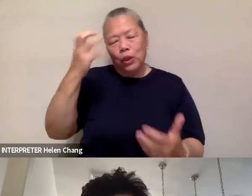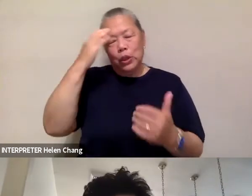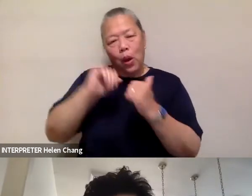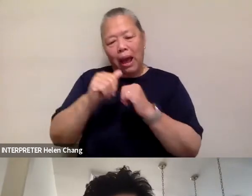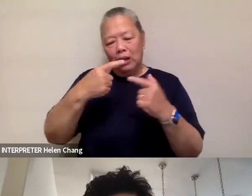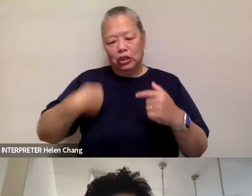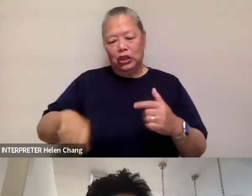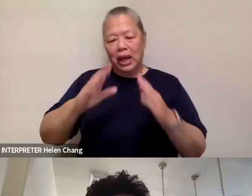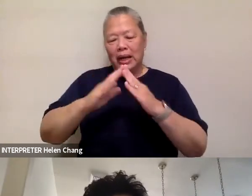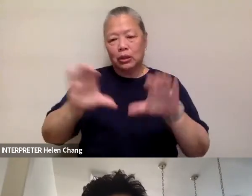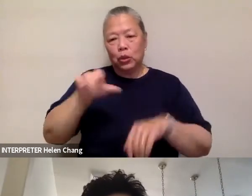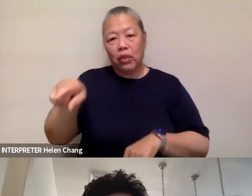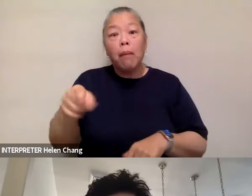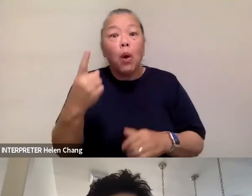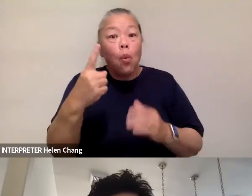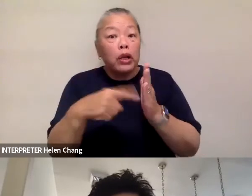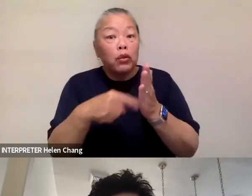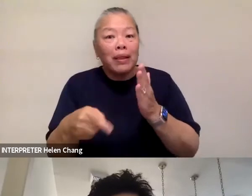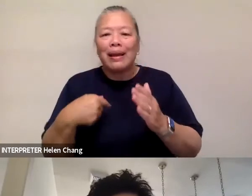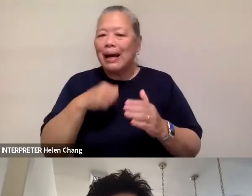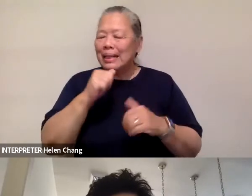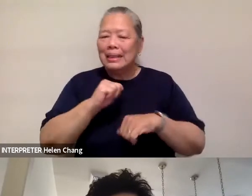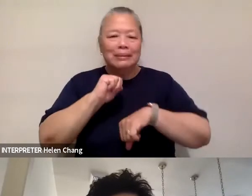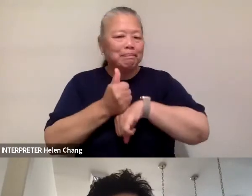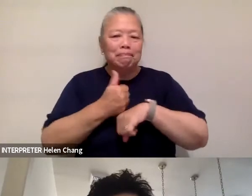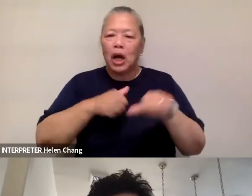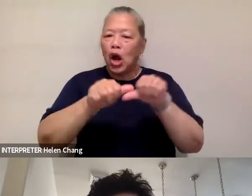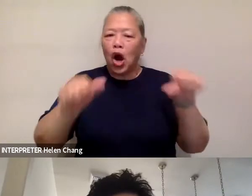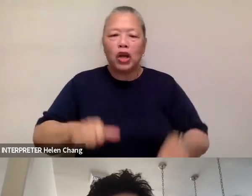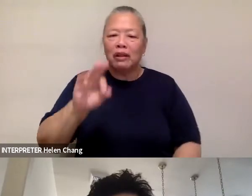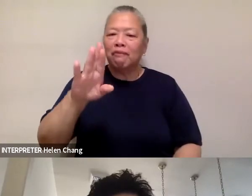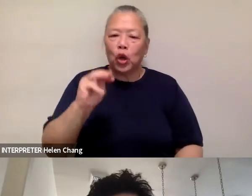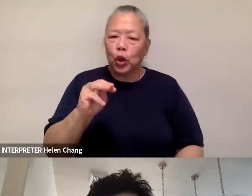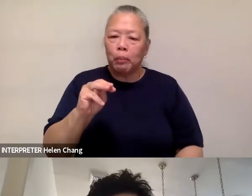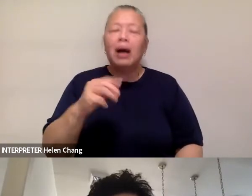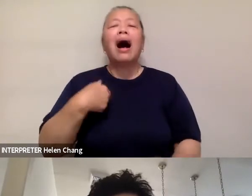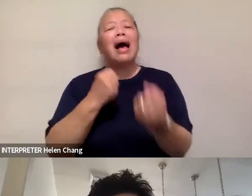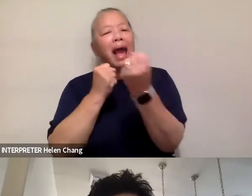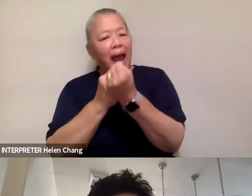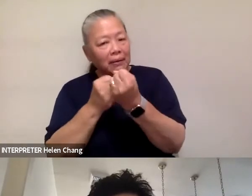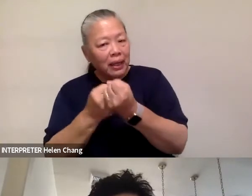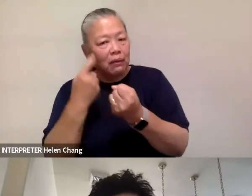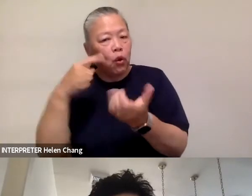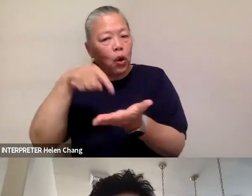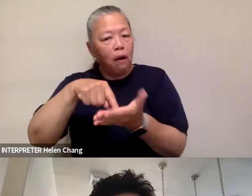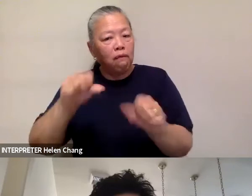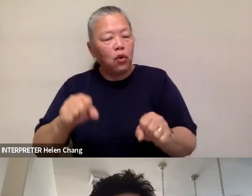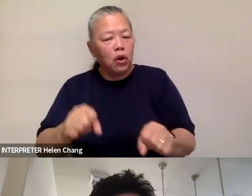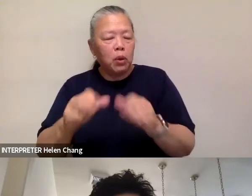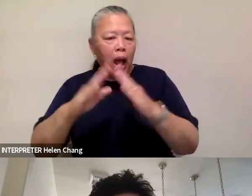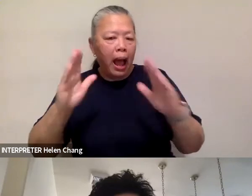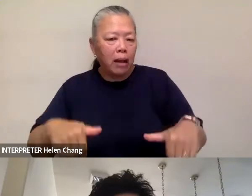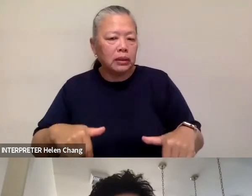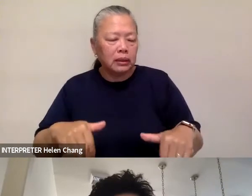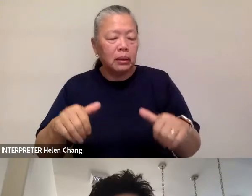But one correction, I did not start my architecture firm. I'm an advocate of affordable housing. So when my partner, we started an